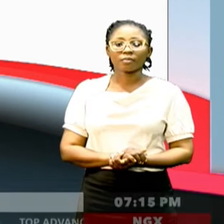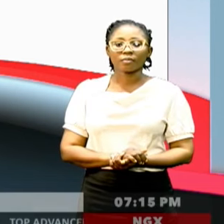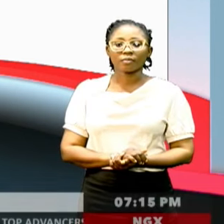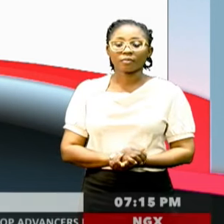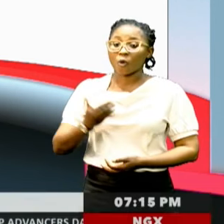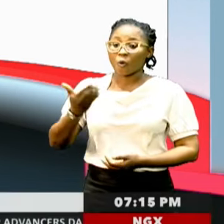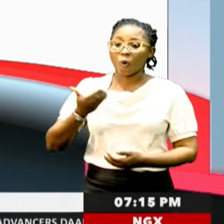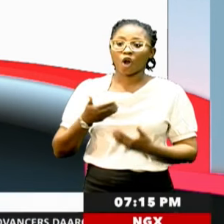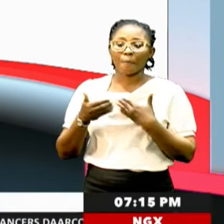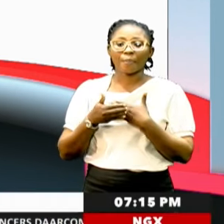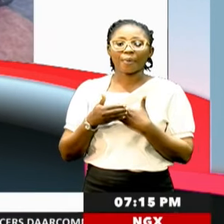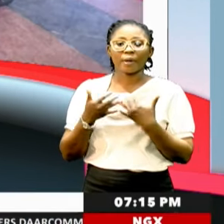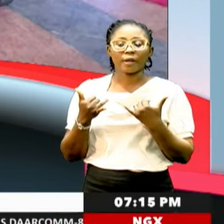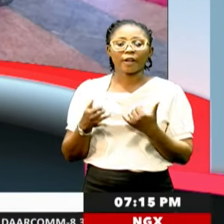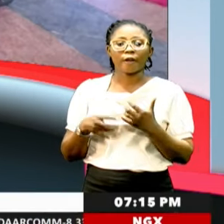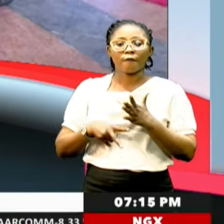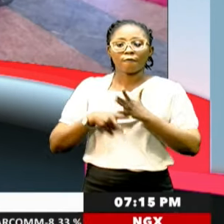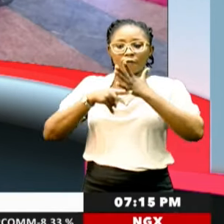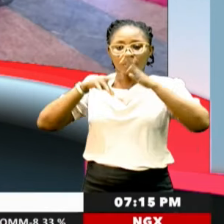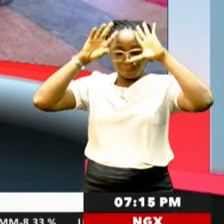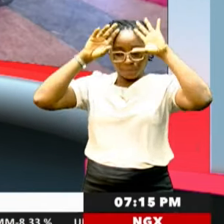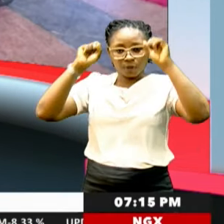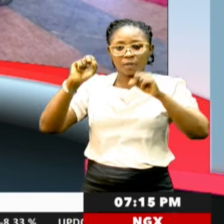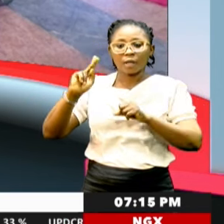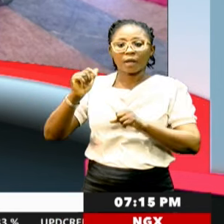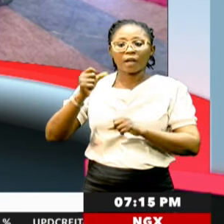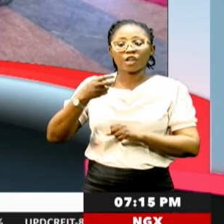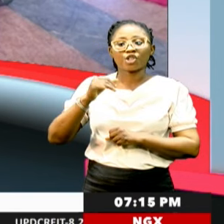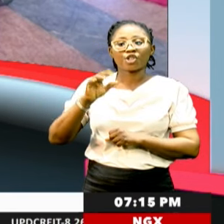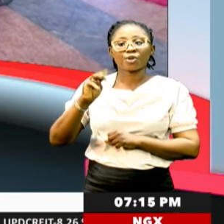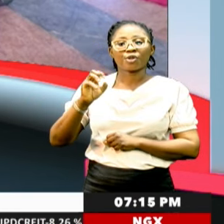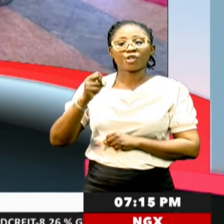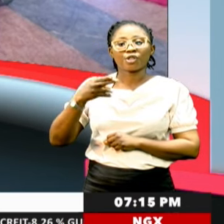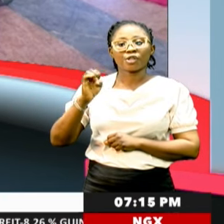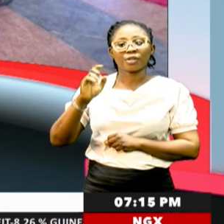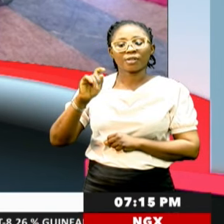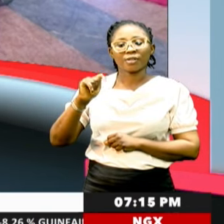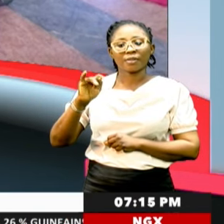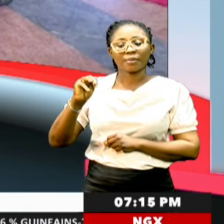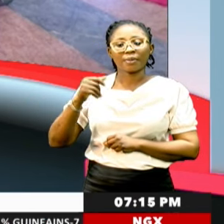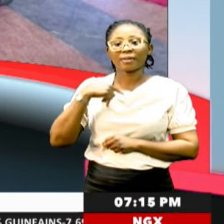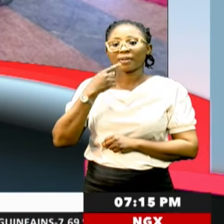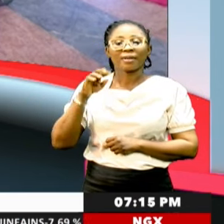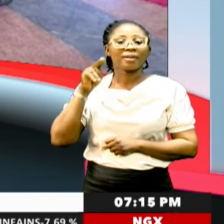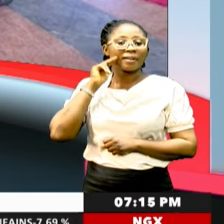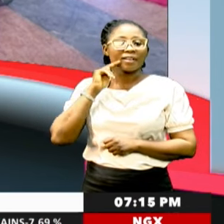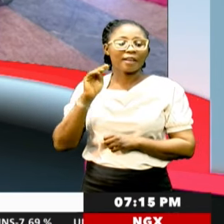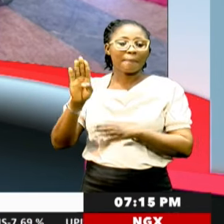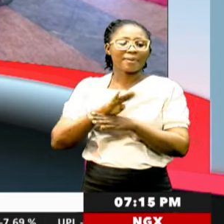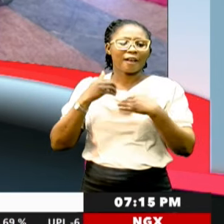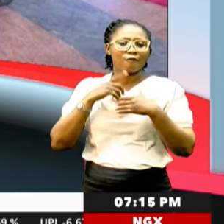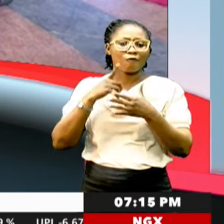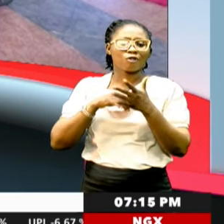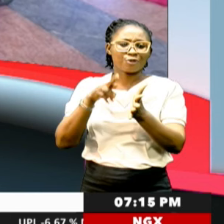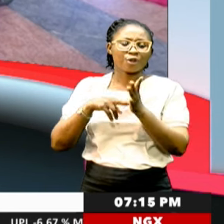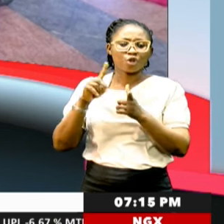Welcome back. Now, Vice President Kashim Shetima says Nigeria's business environment has what it takes to return